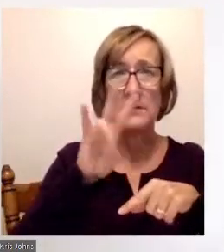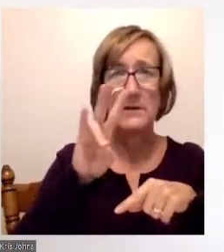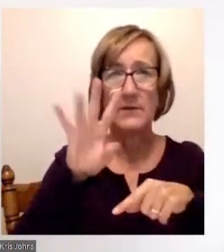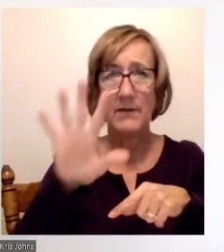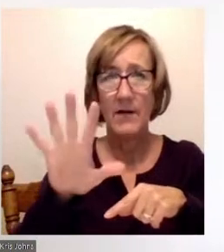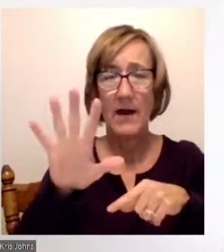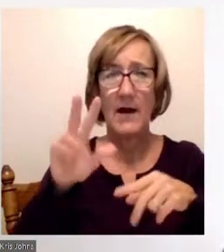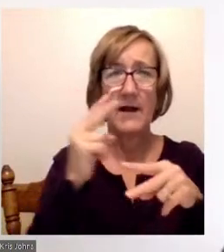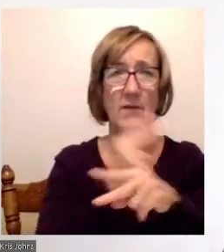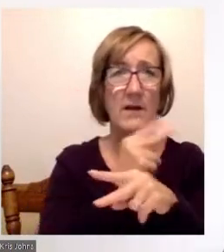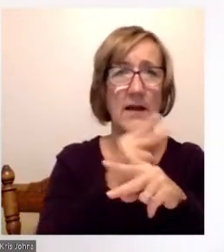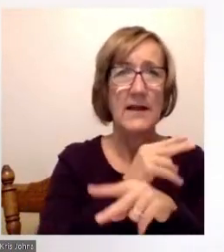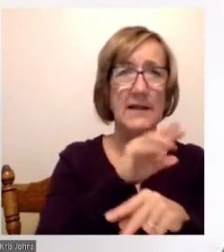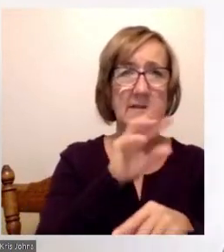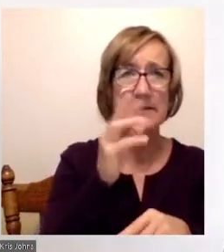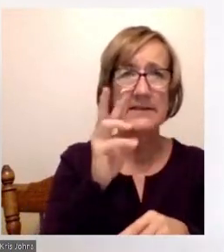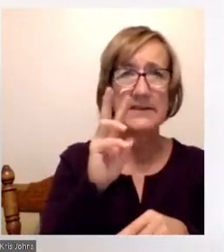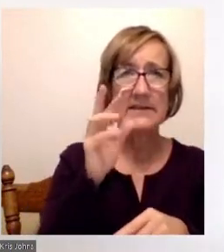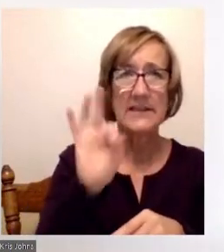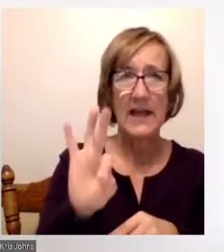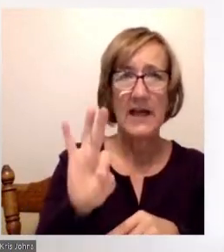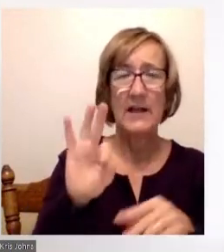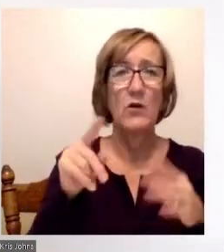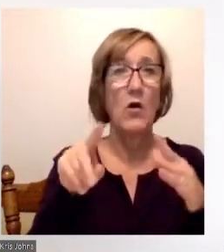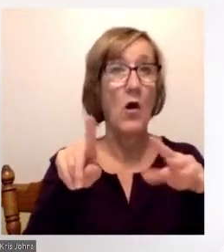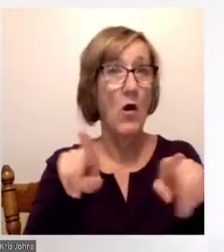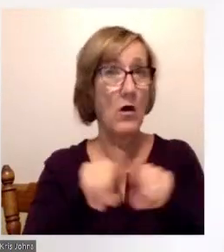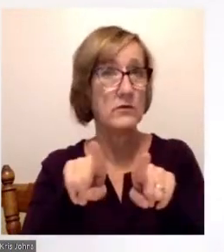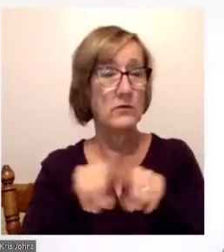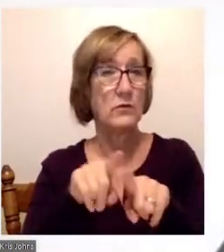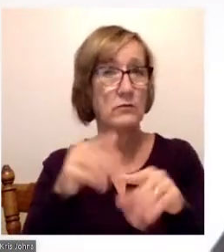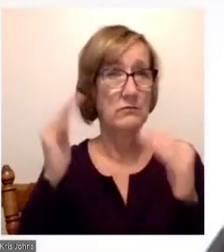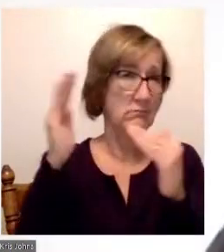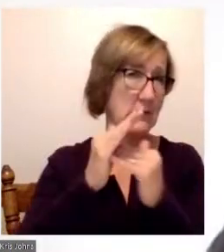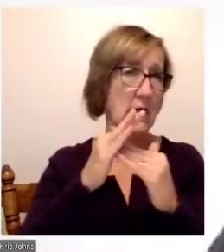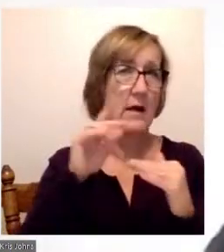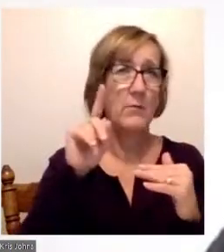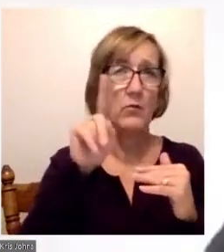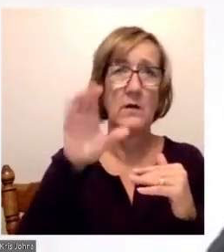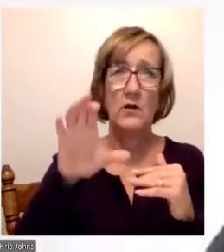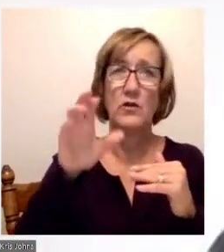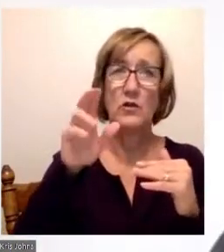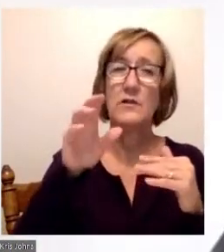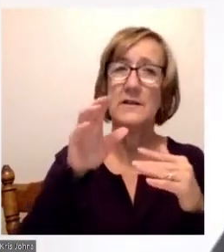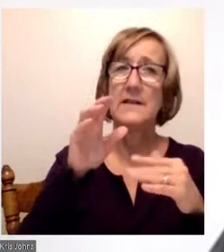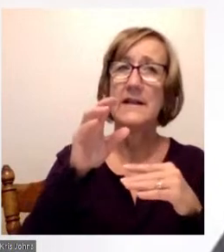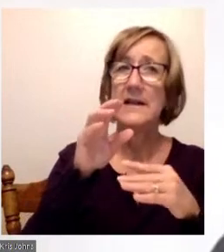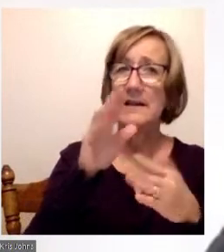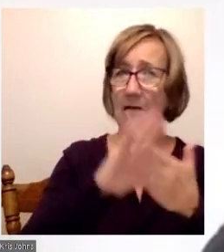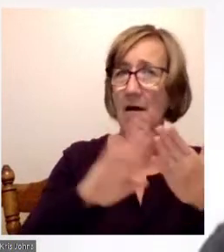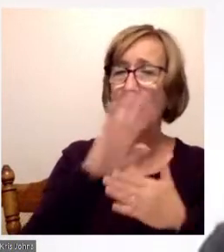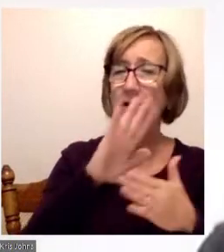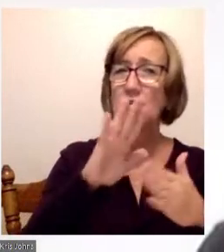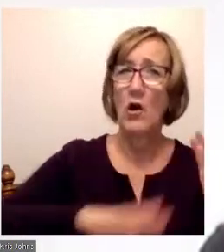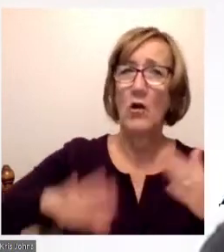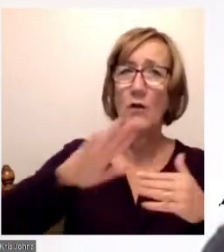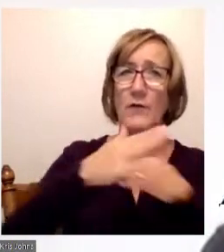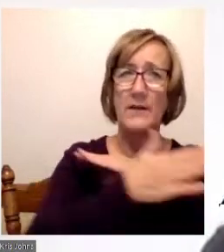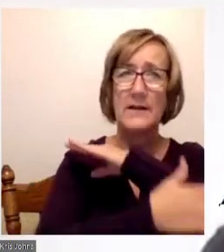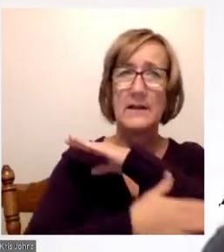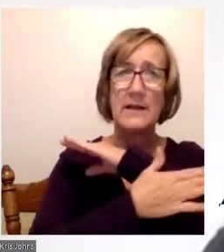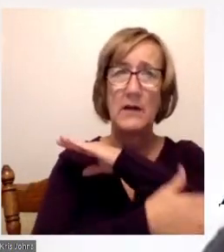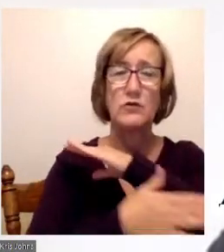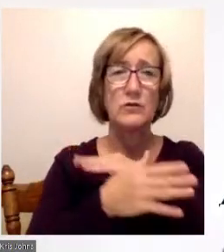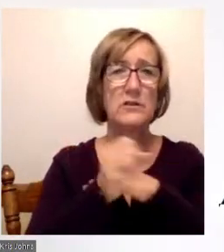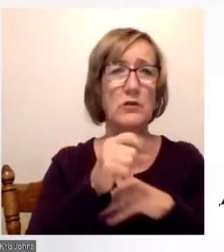but we're also digitally a top 100 institution that can be accessible to individuals from across the country. And with that, I'm very thankful for